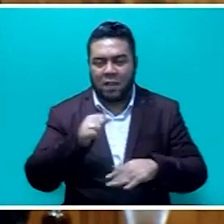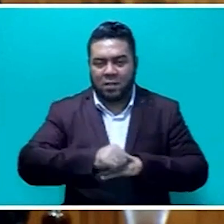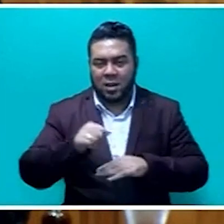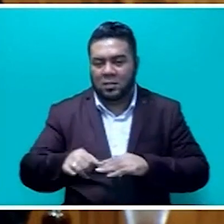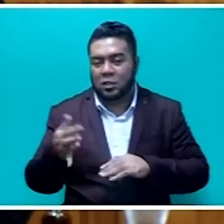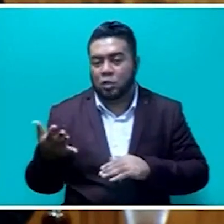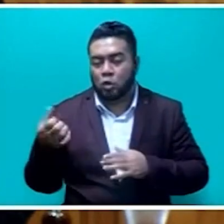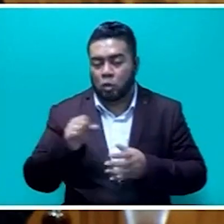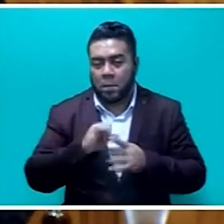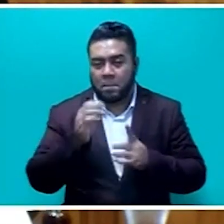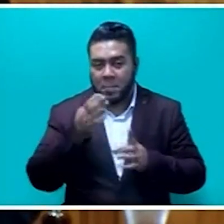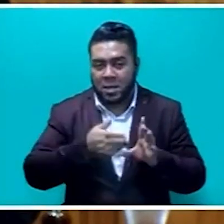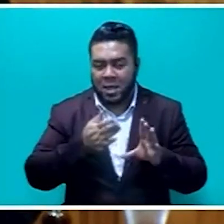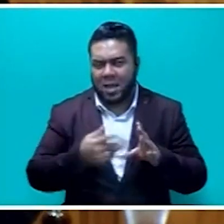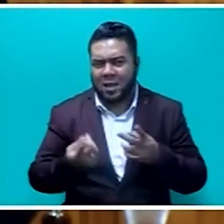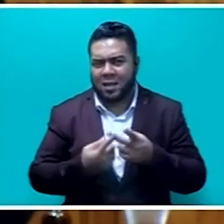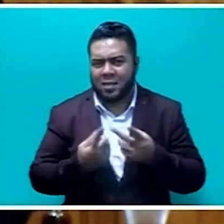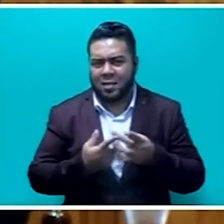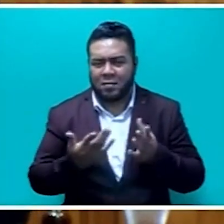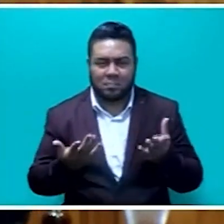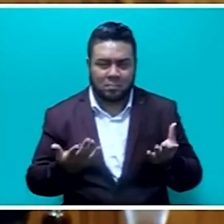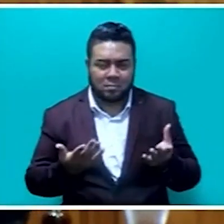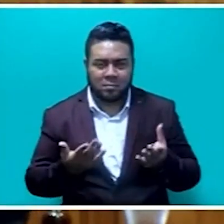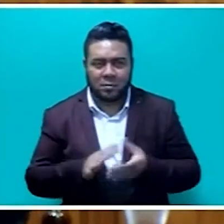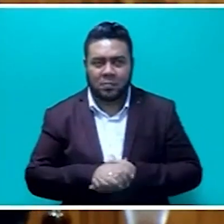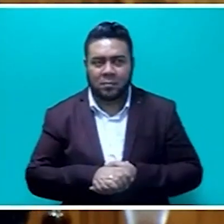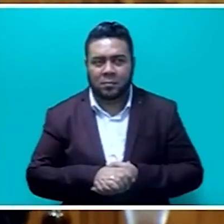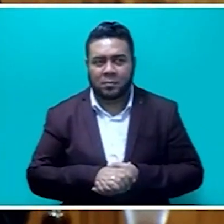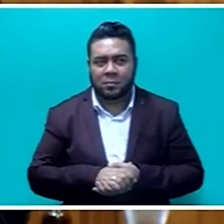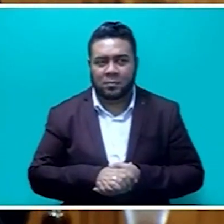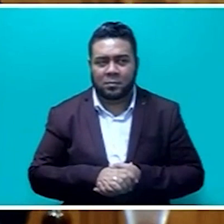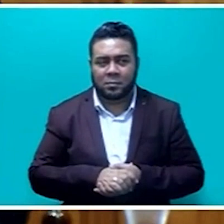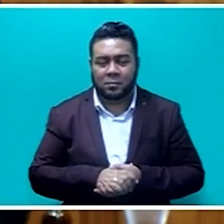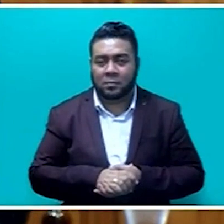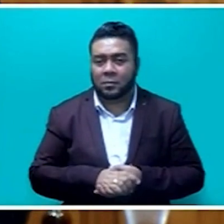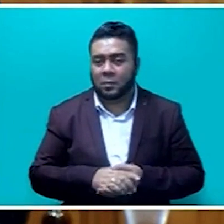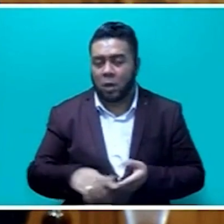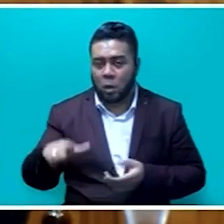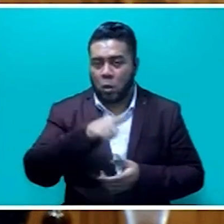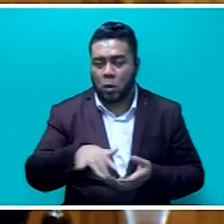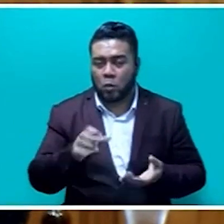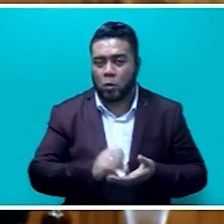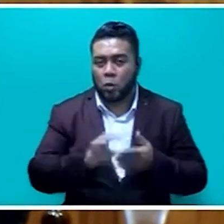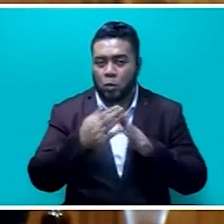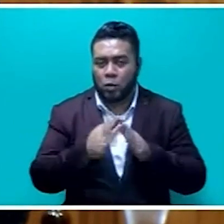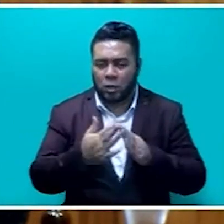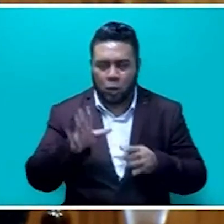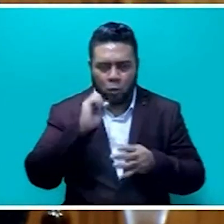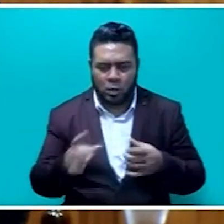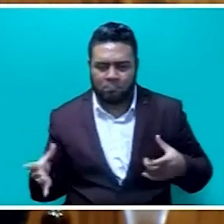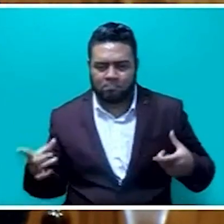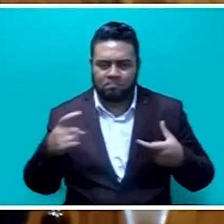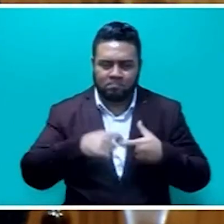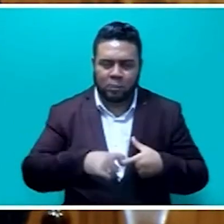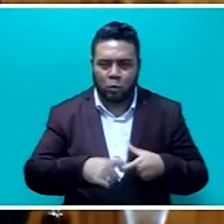broadcasts, social media campaigns, and etc. Indirectly, local suppliers and communities will be engaged in